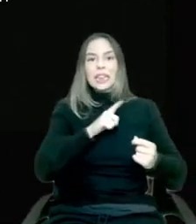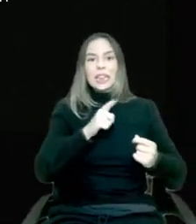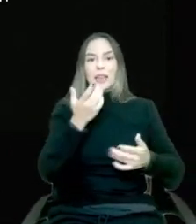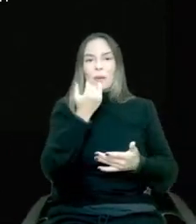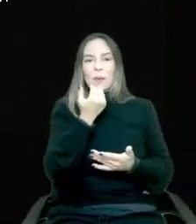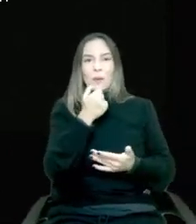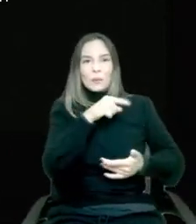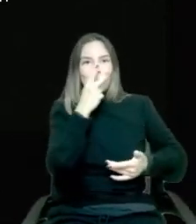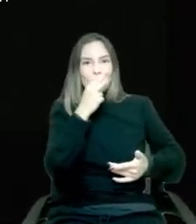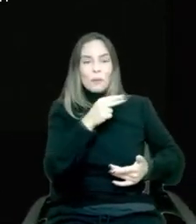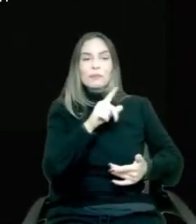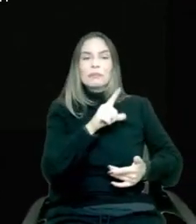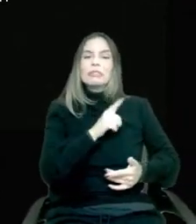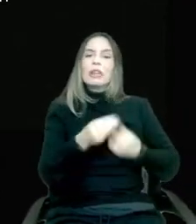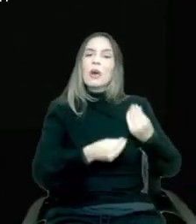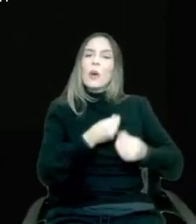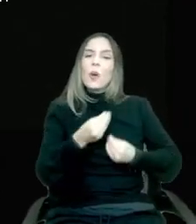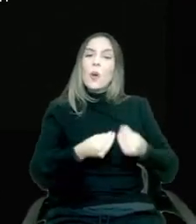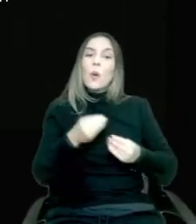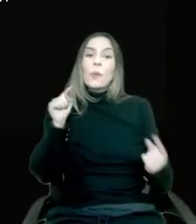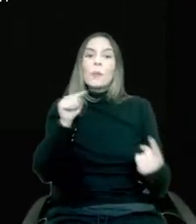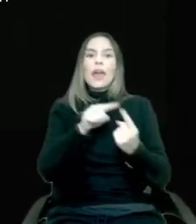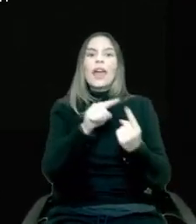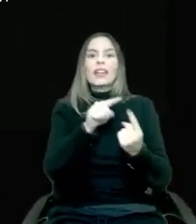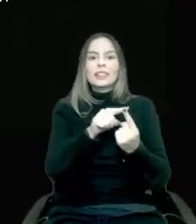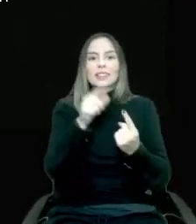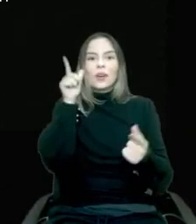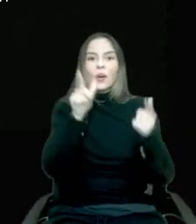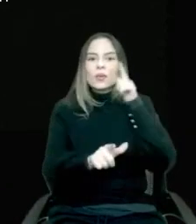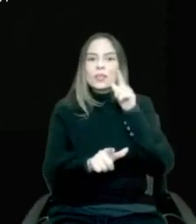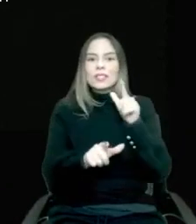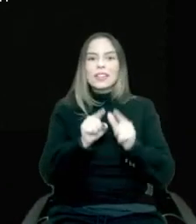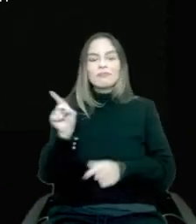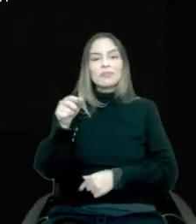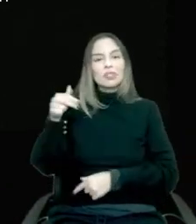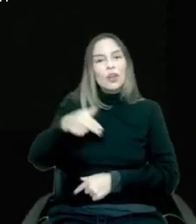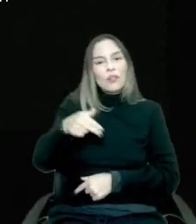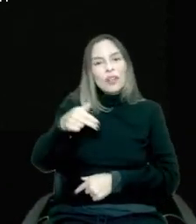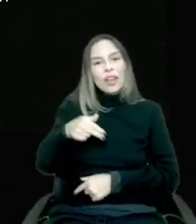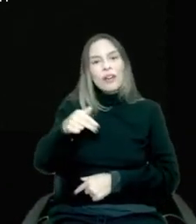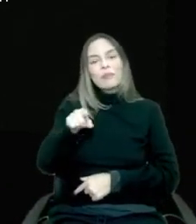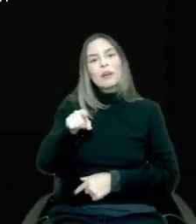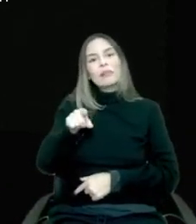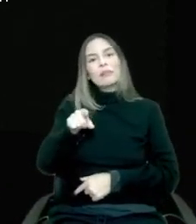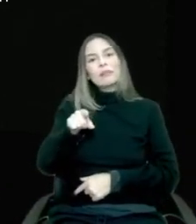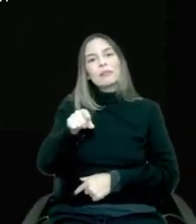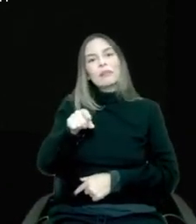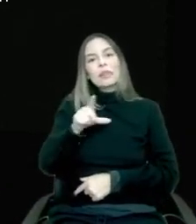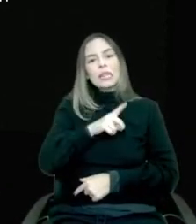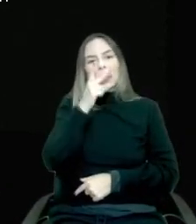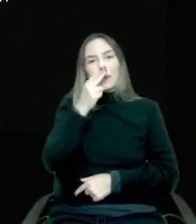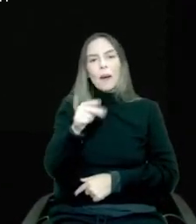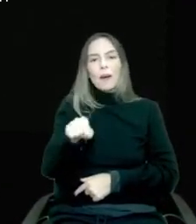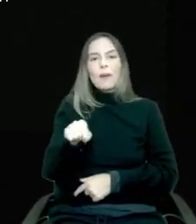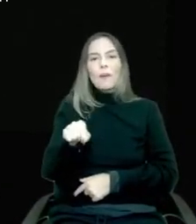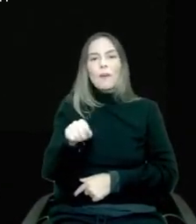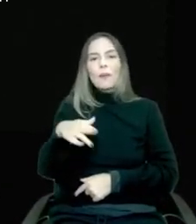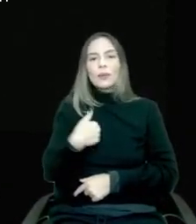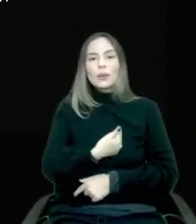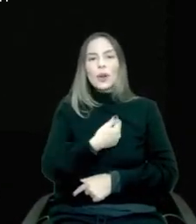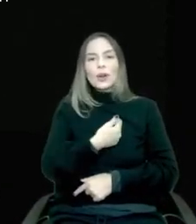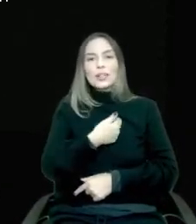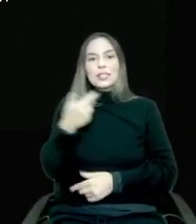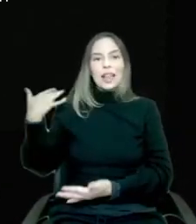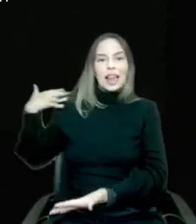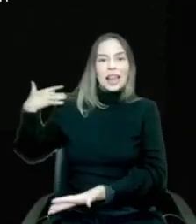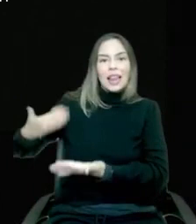for Golds and coming on Golds in November and kind of taking the view of we are a legacy gym. Again, one of